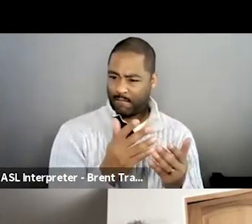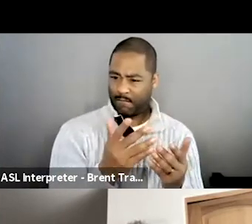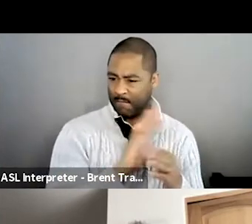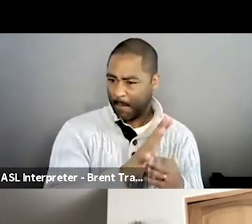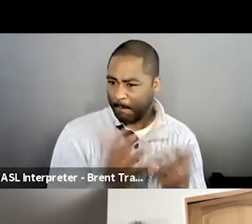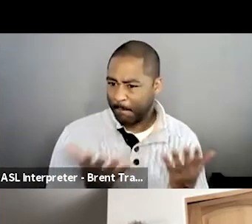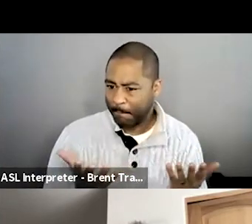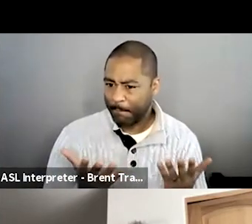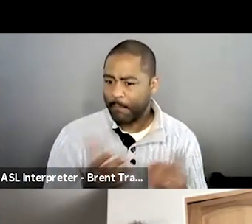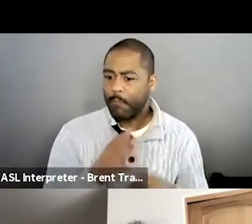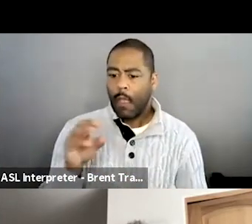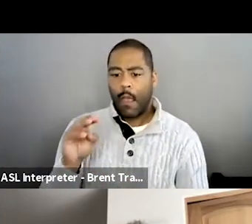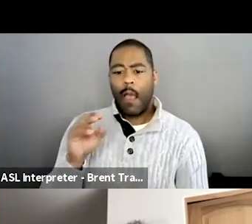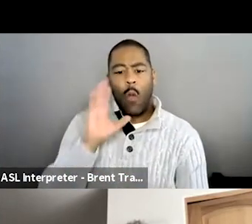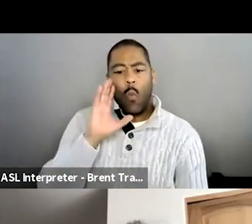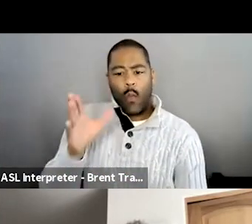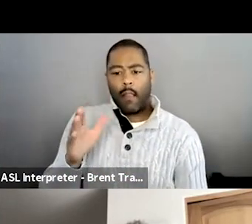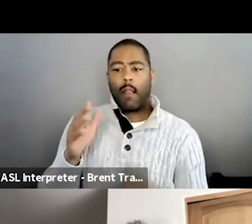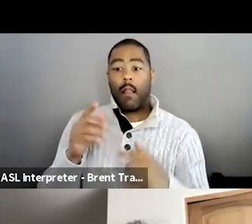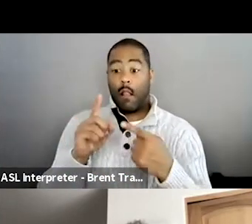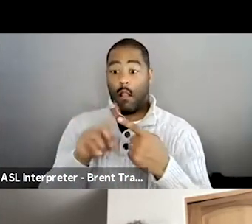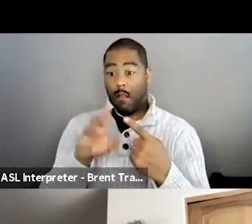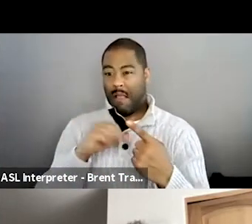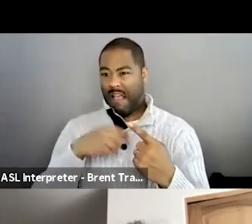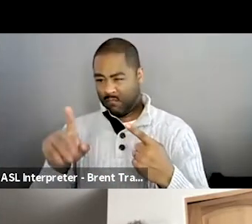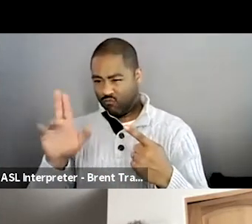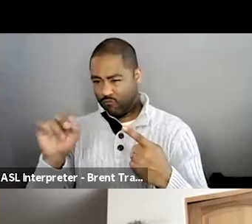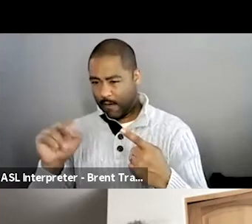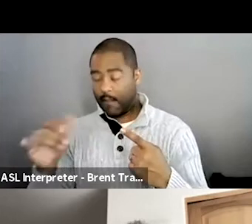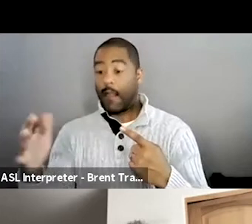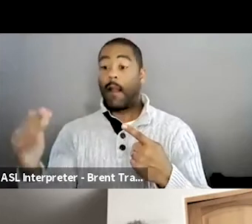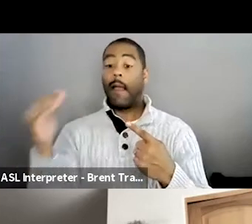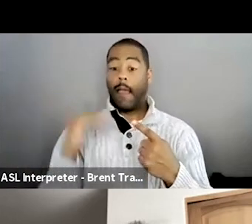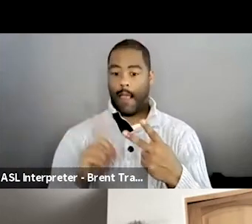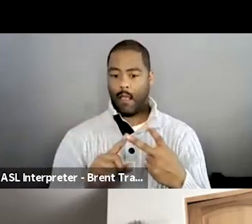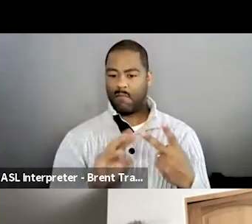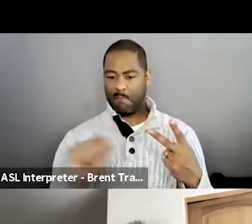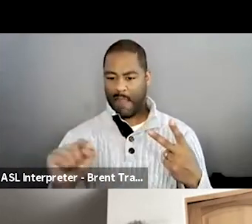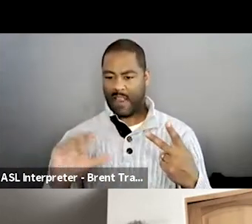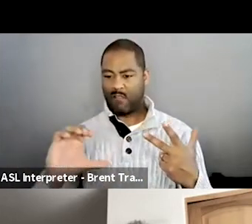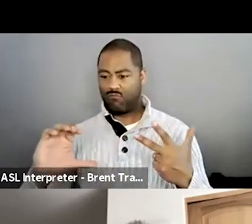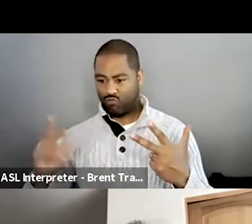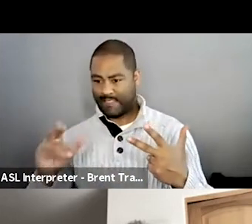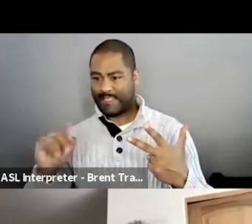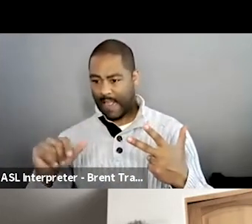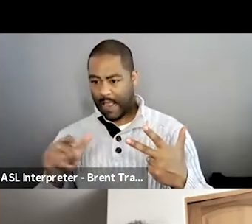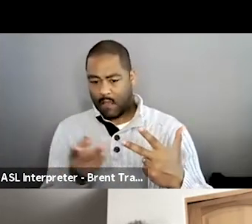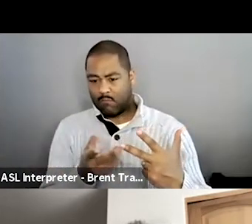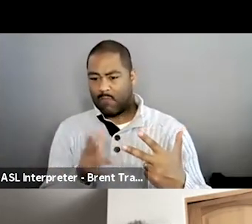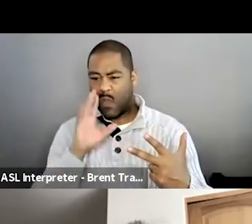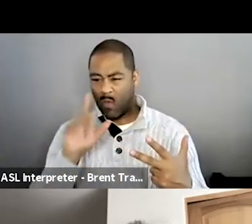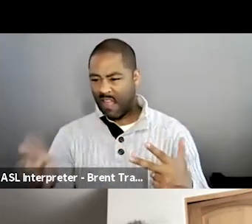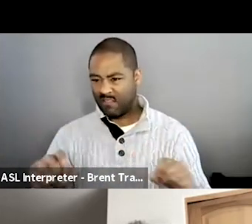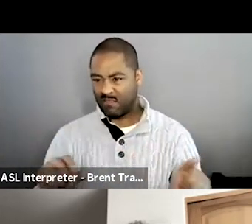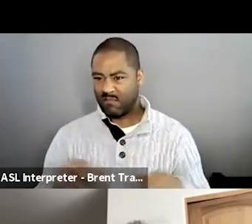you on. And I know that you, you know, aside from being producer, you, you, you actually shot a good chunk of the film as a cinematographer.